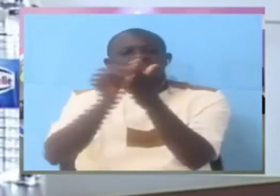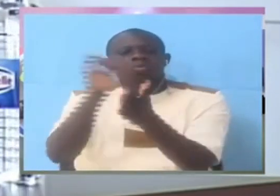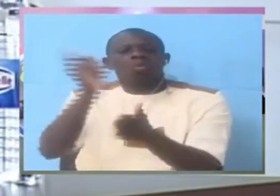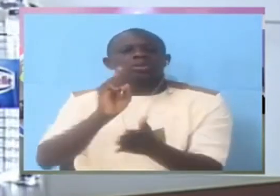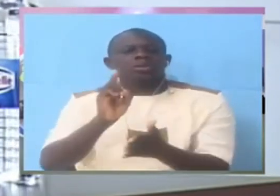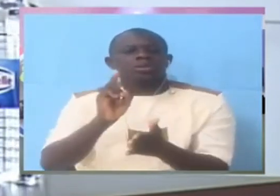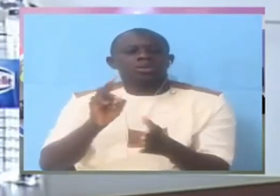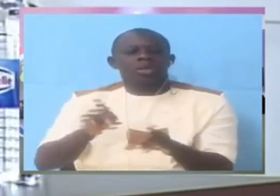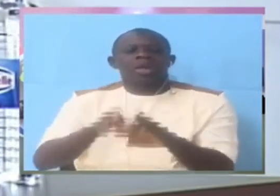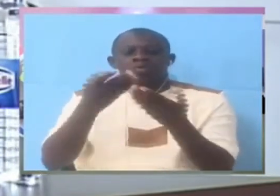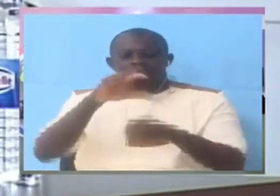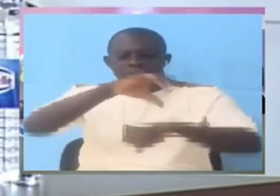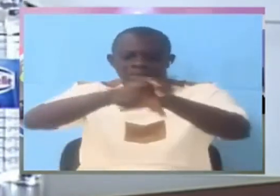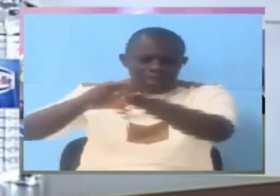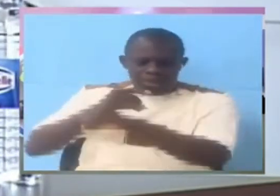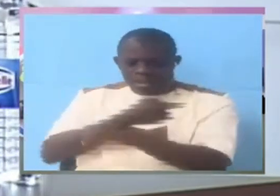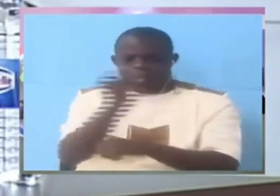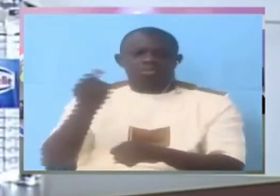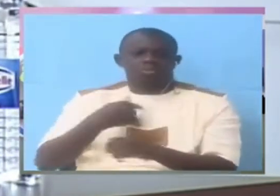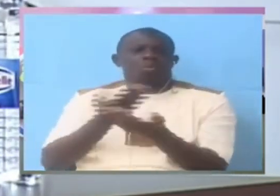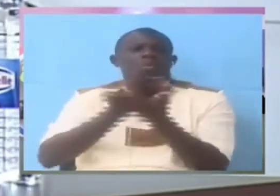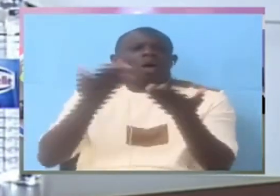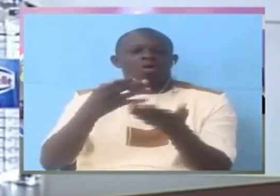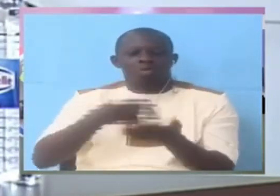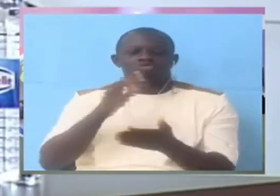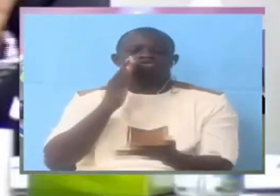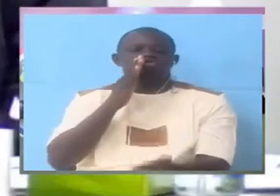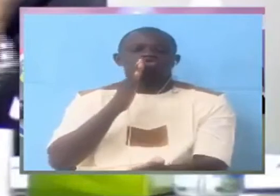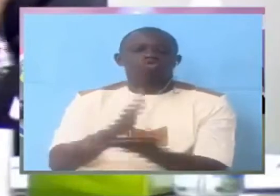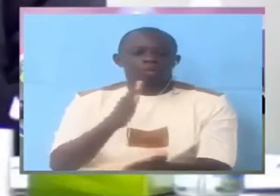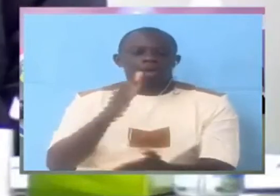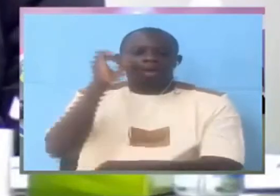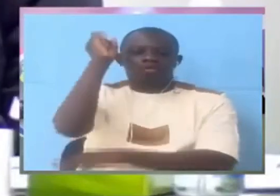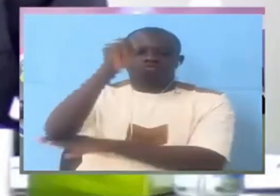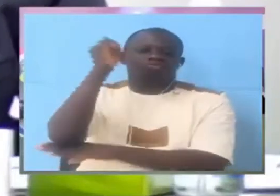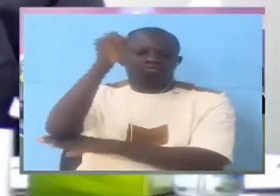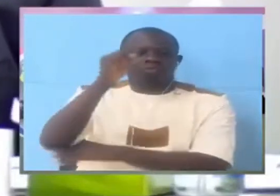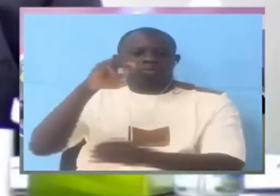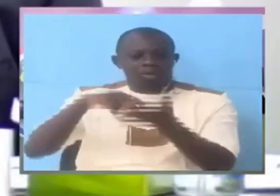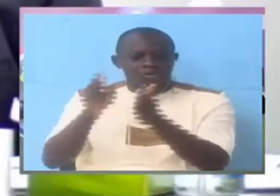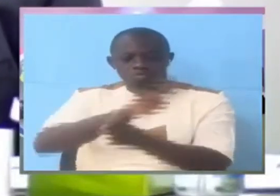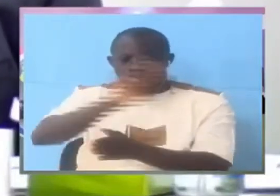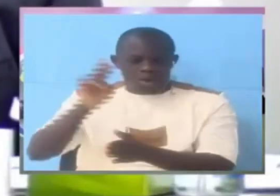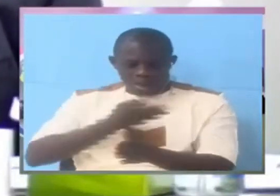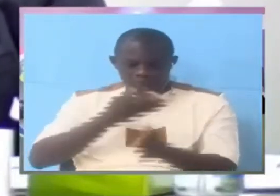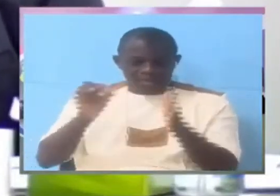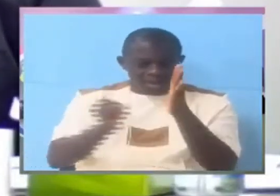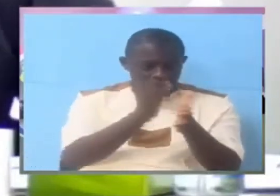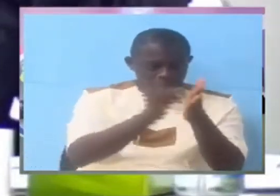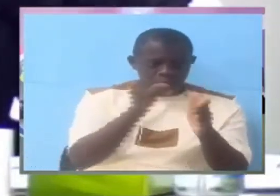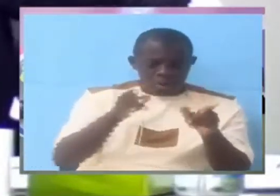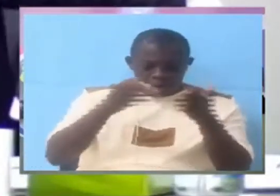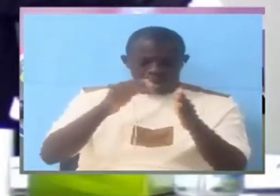the demonstration my understanding of it so there was no investigation as far as I know